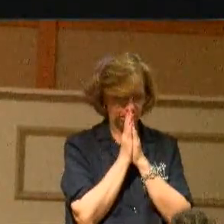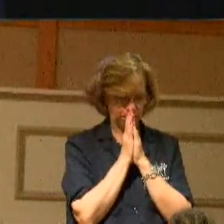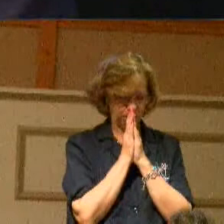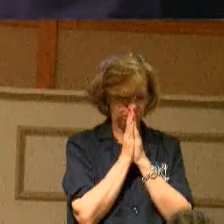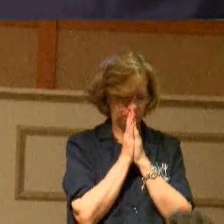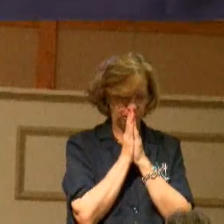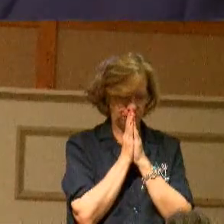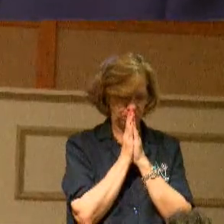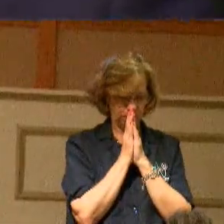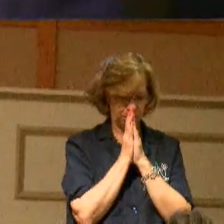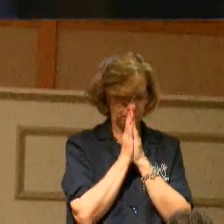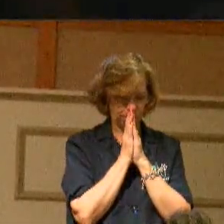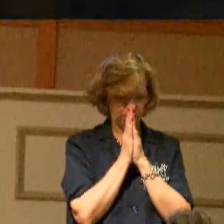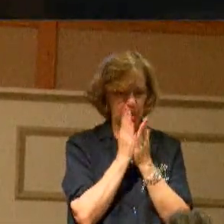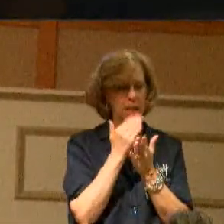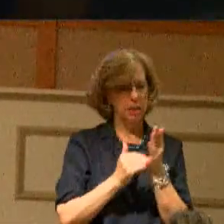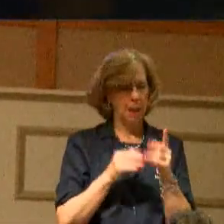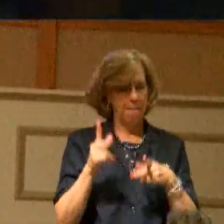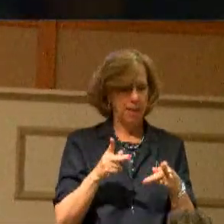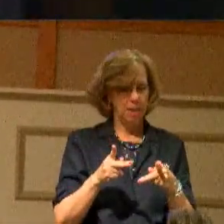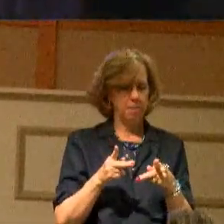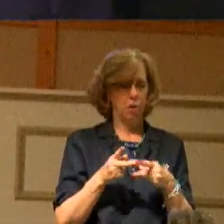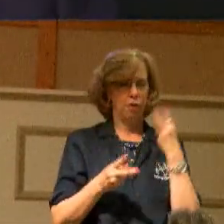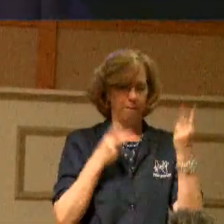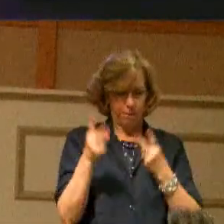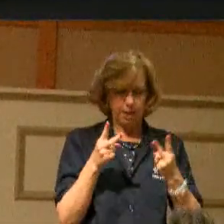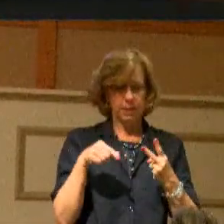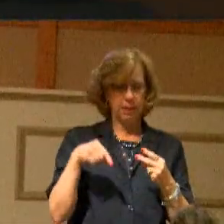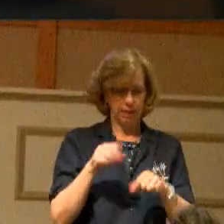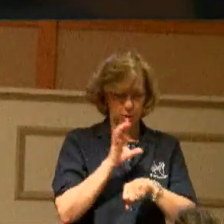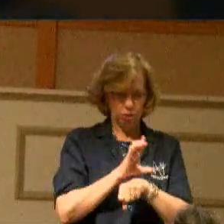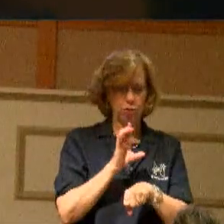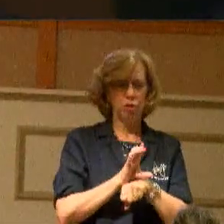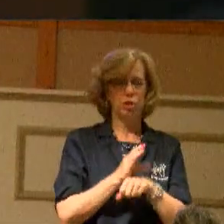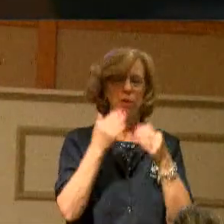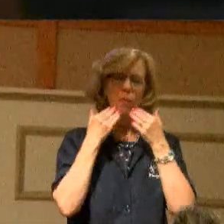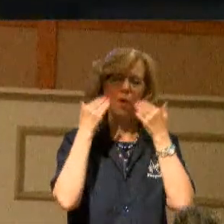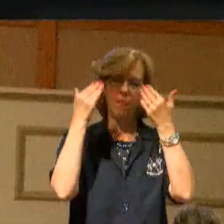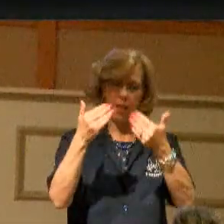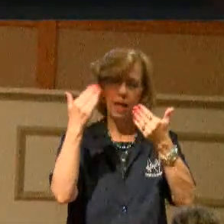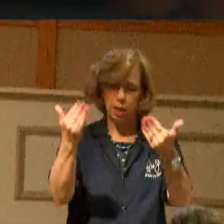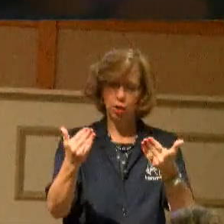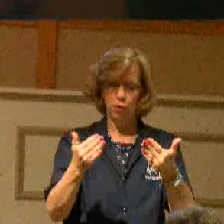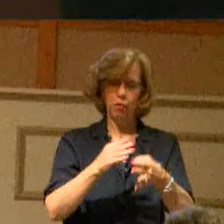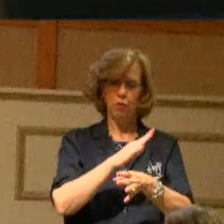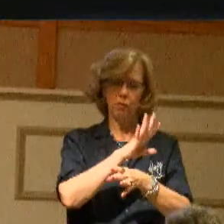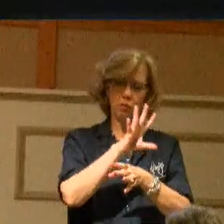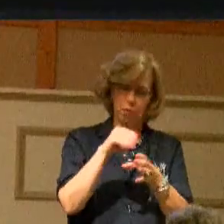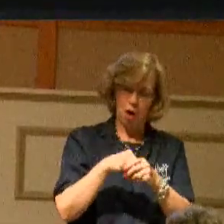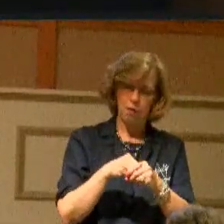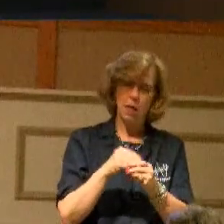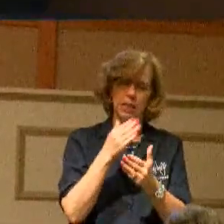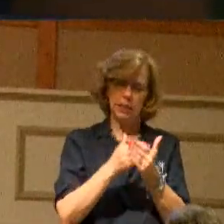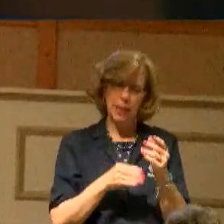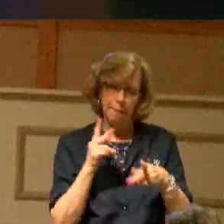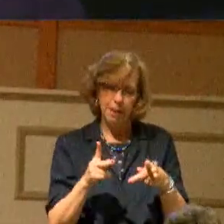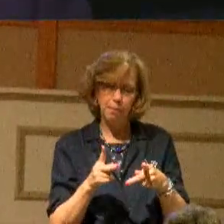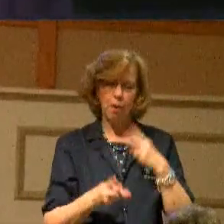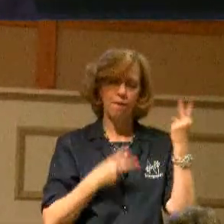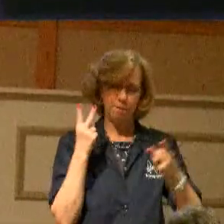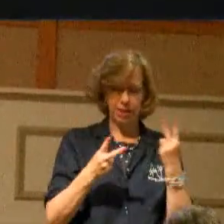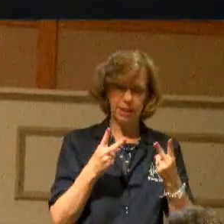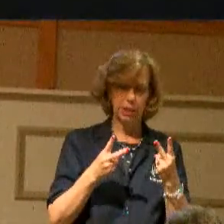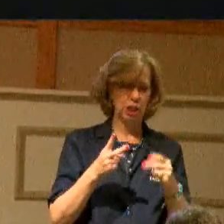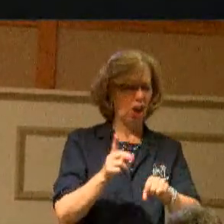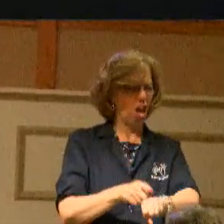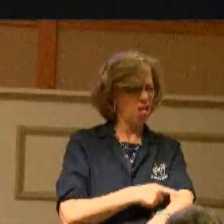Some people have been visiting this church and we're so thankful for your presence and your participation. Some people have been visiting this church